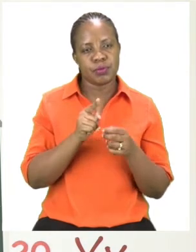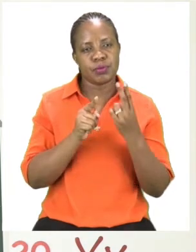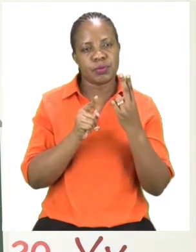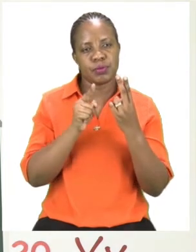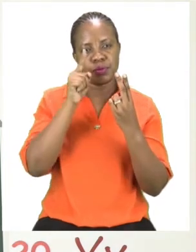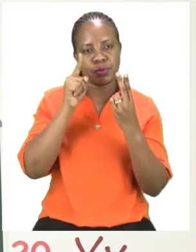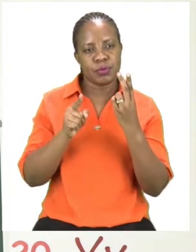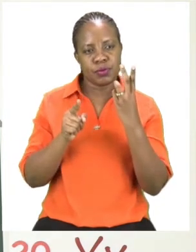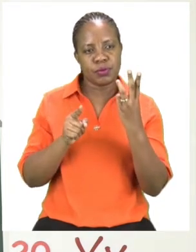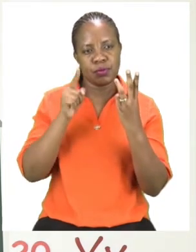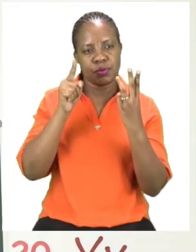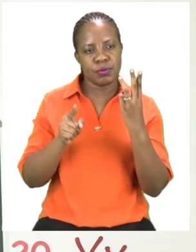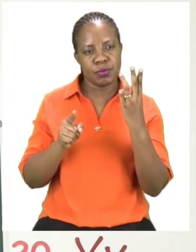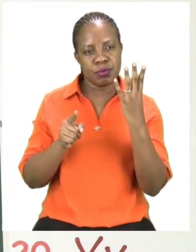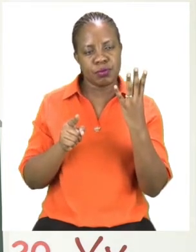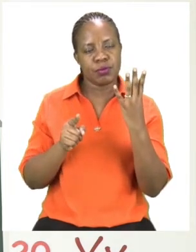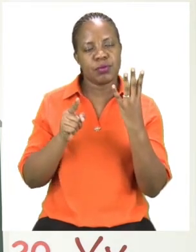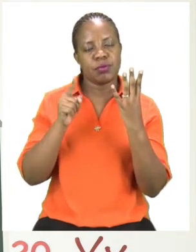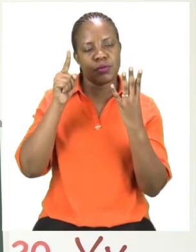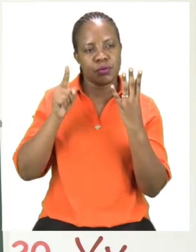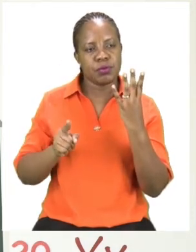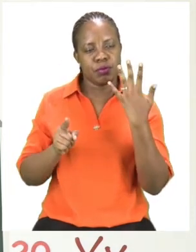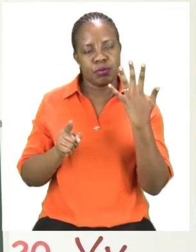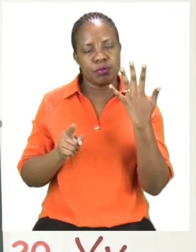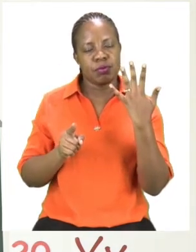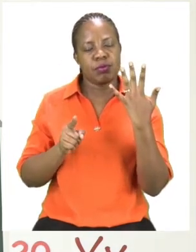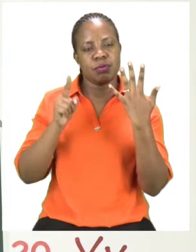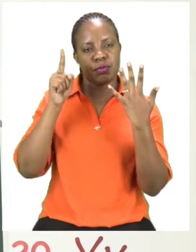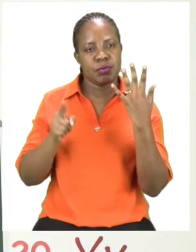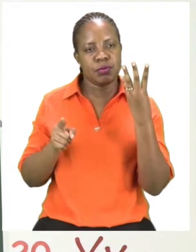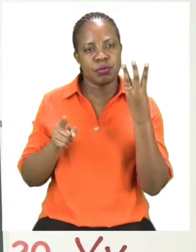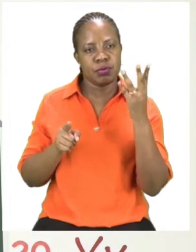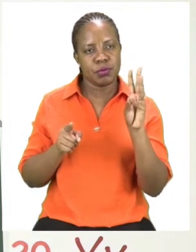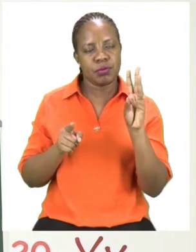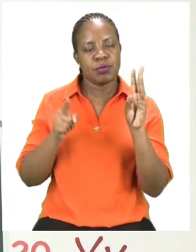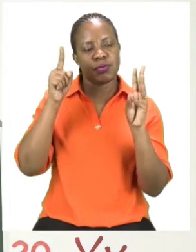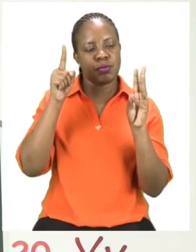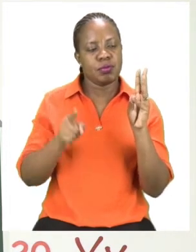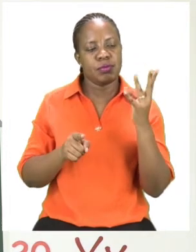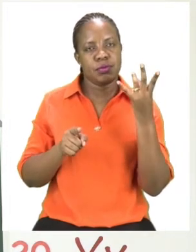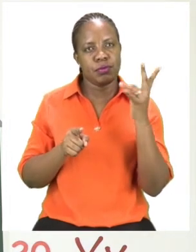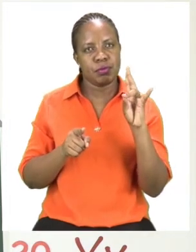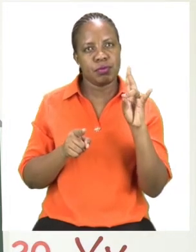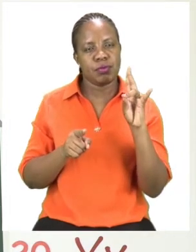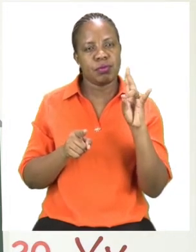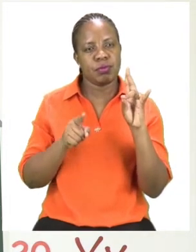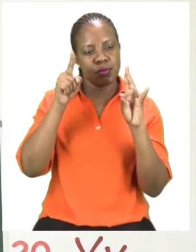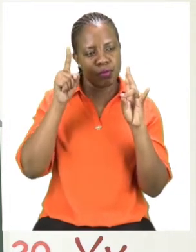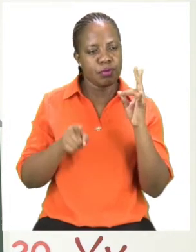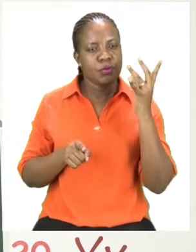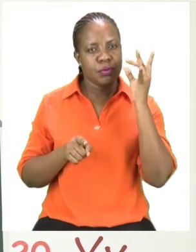four, five, six, seven, eight.